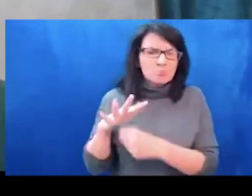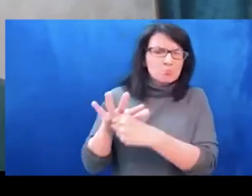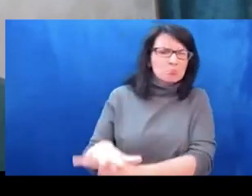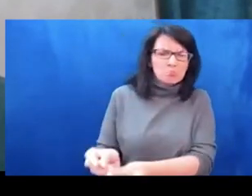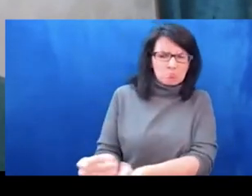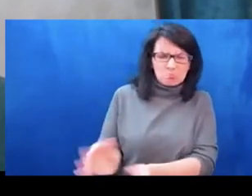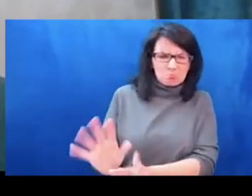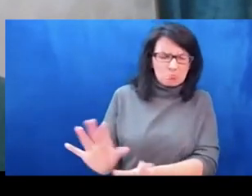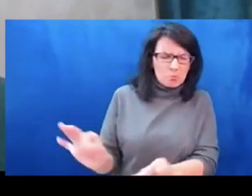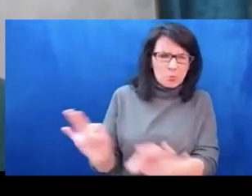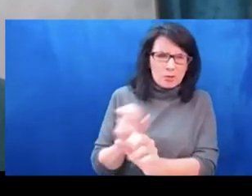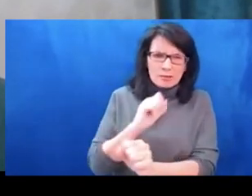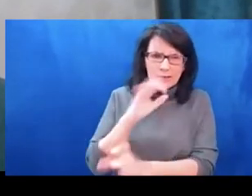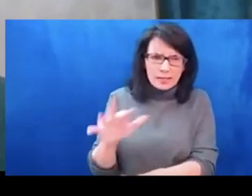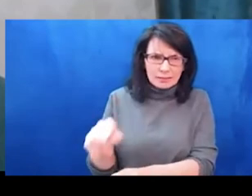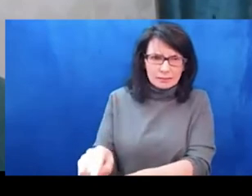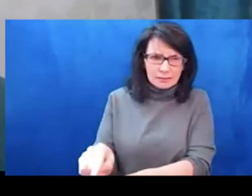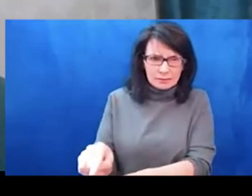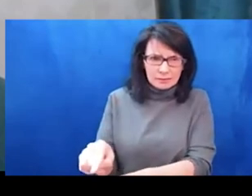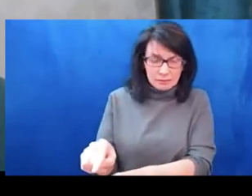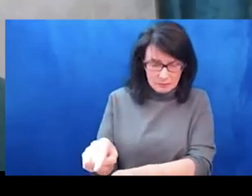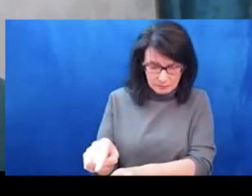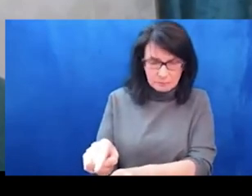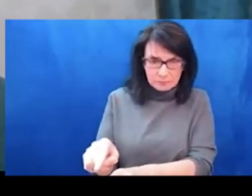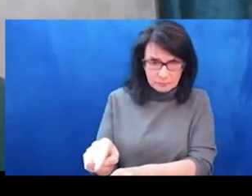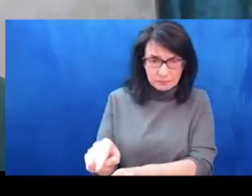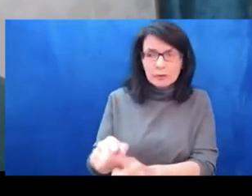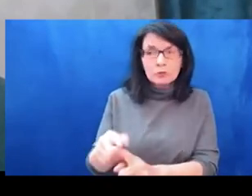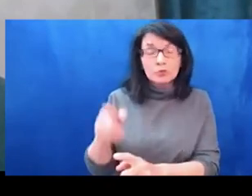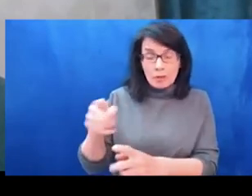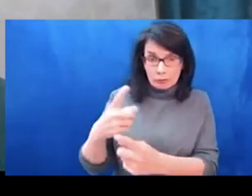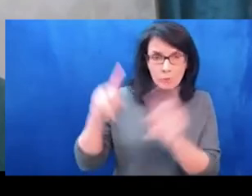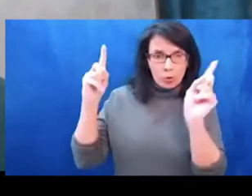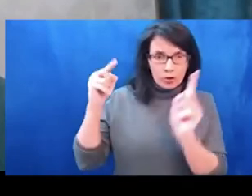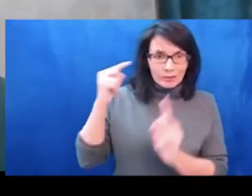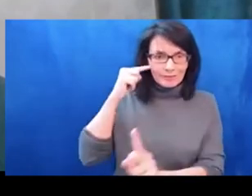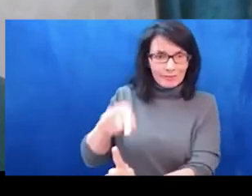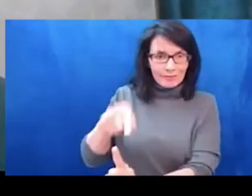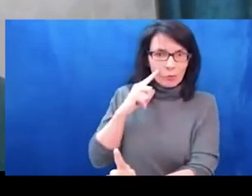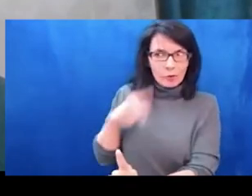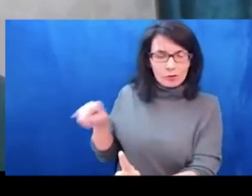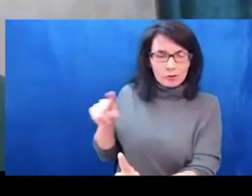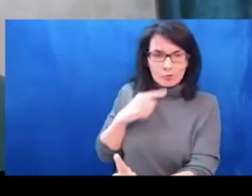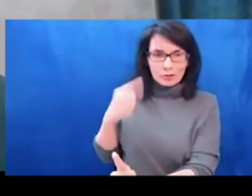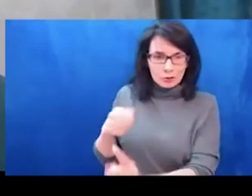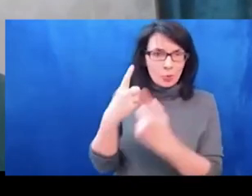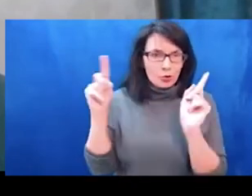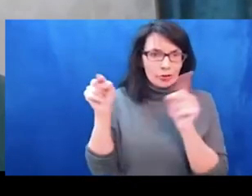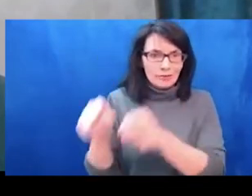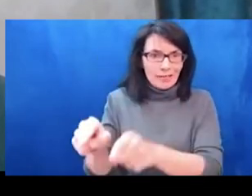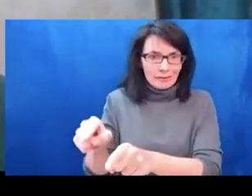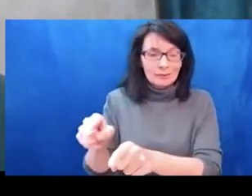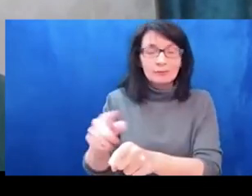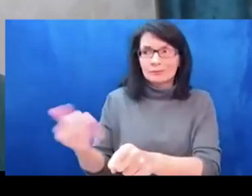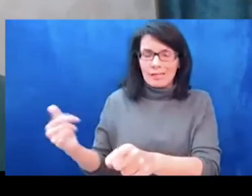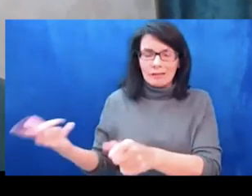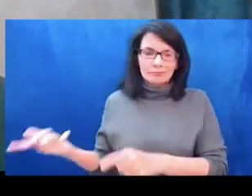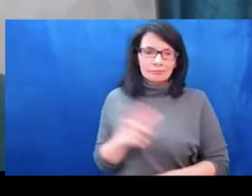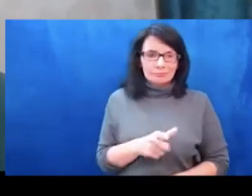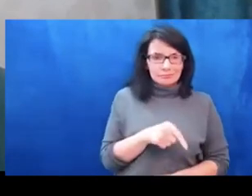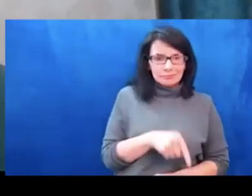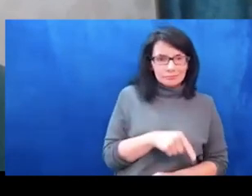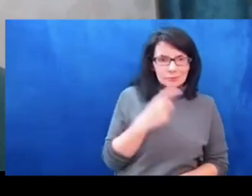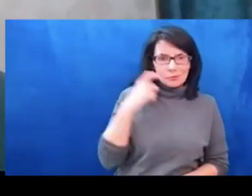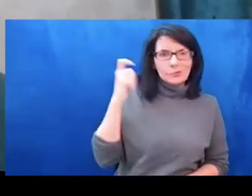West and the civilized world is also interested in fighting those terrorists. So if the Russians are the one who killed them,